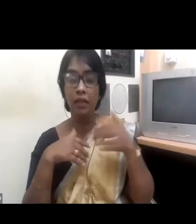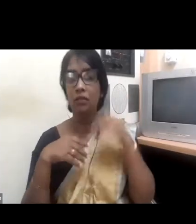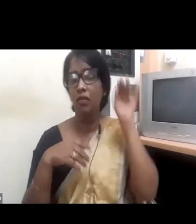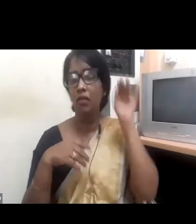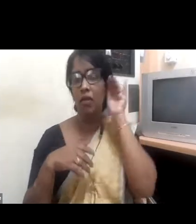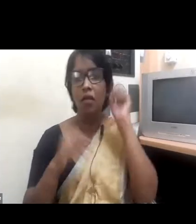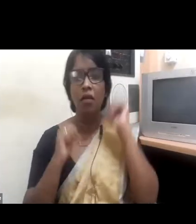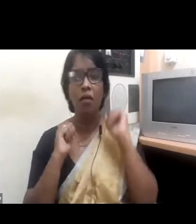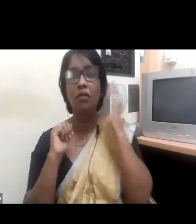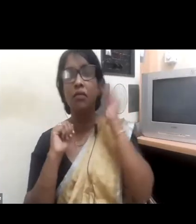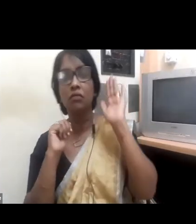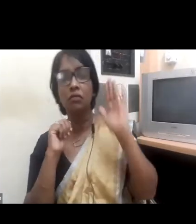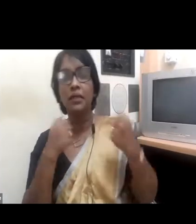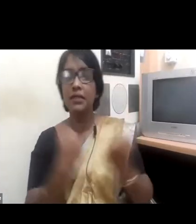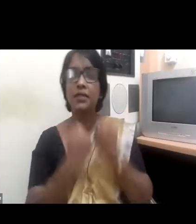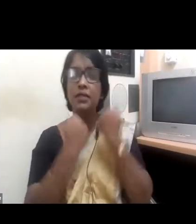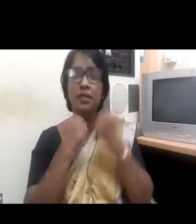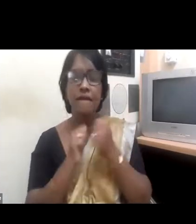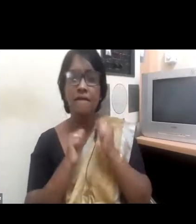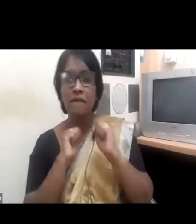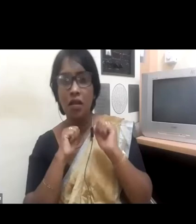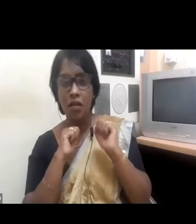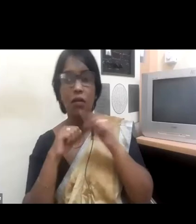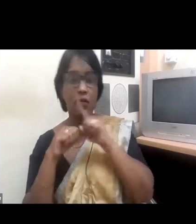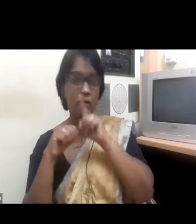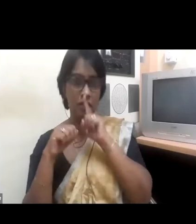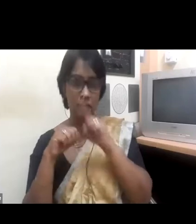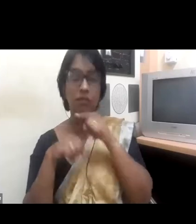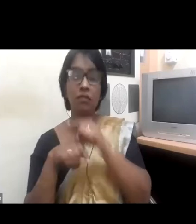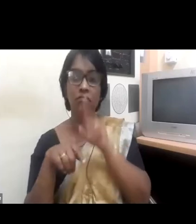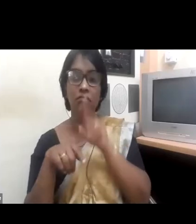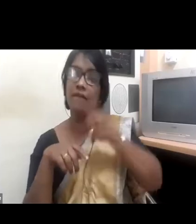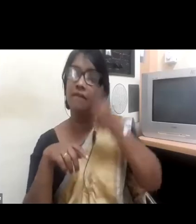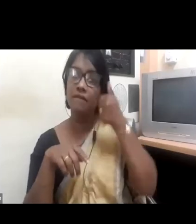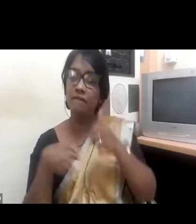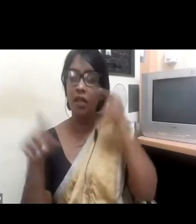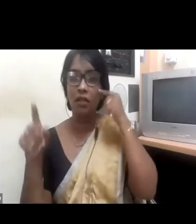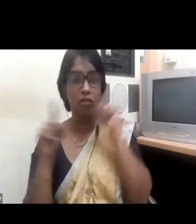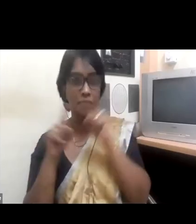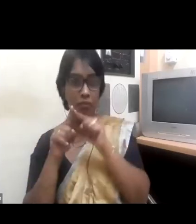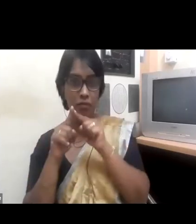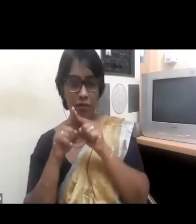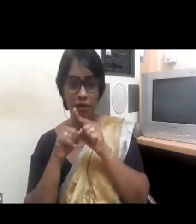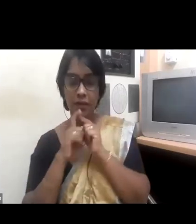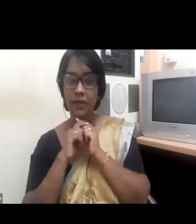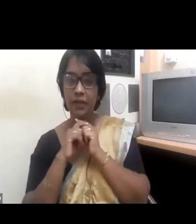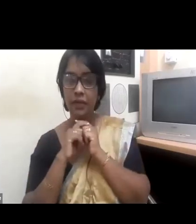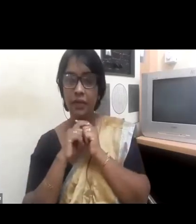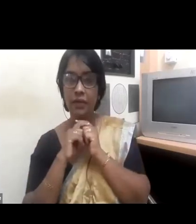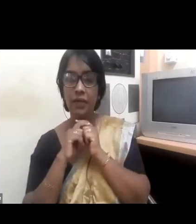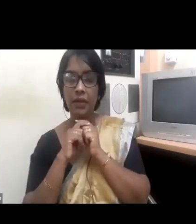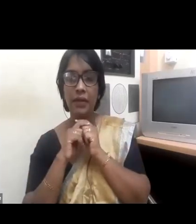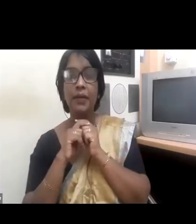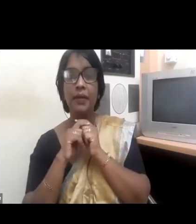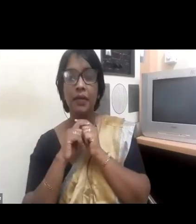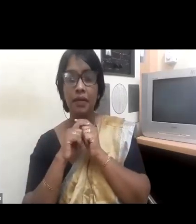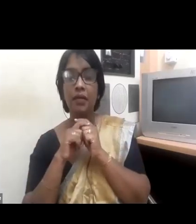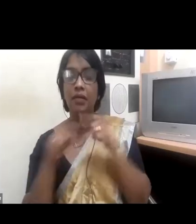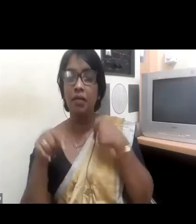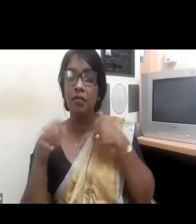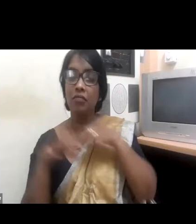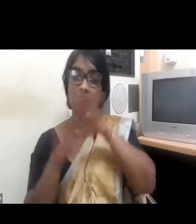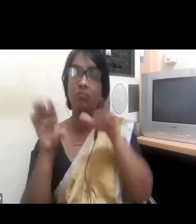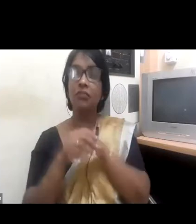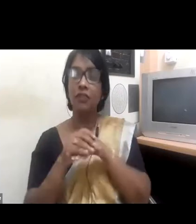crucial and critical if we want to be the leaders in our industry. Today, we